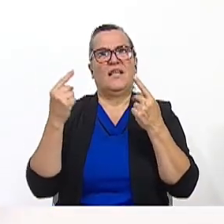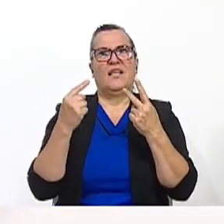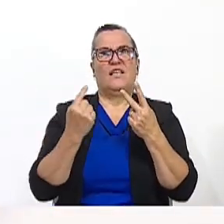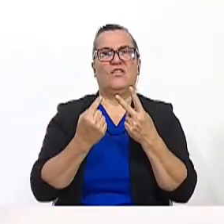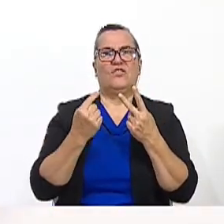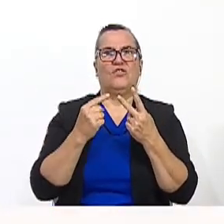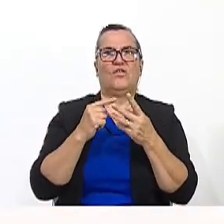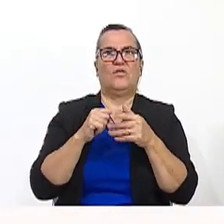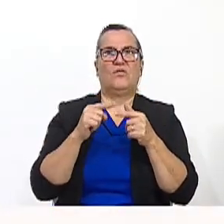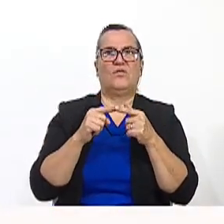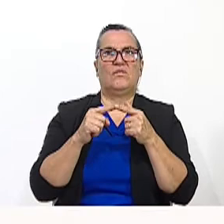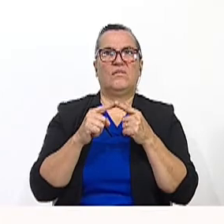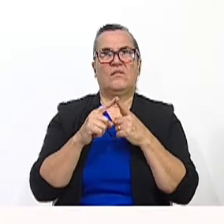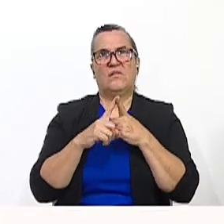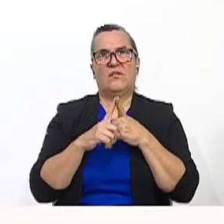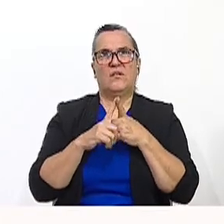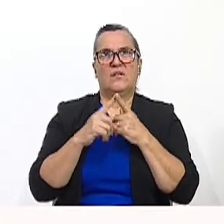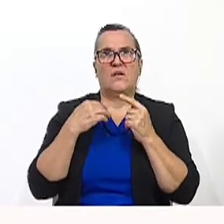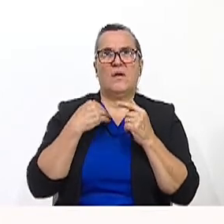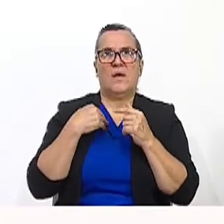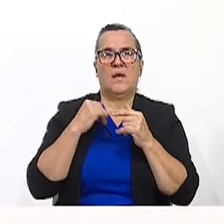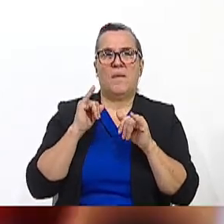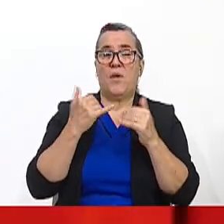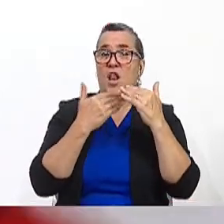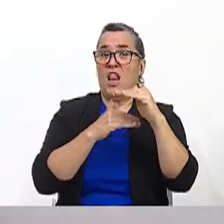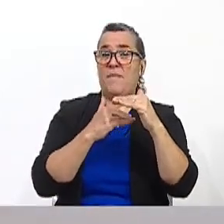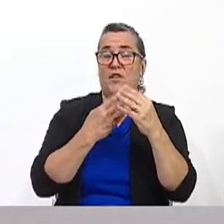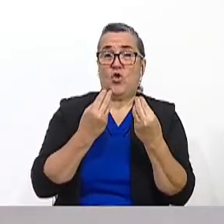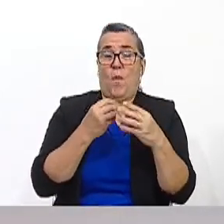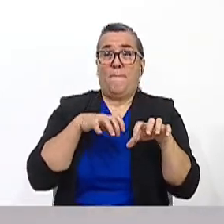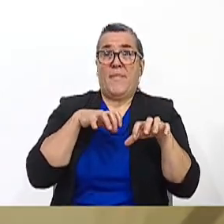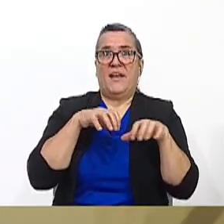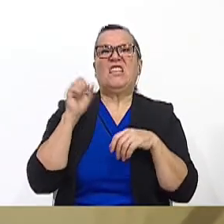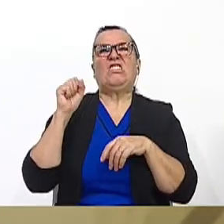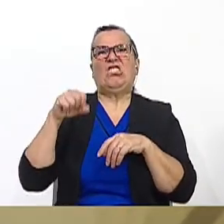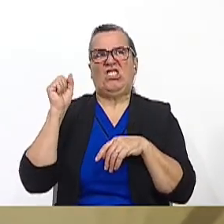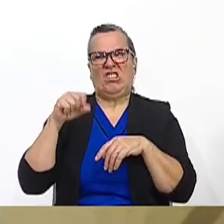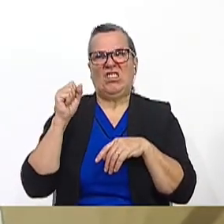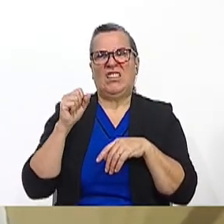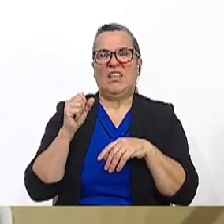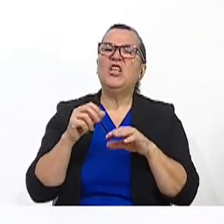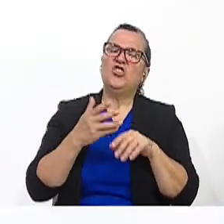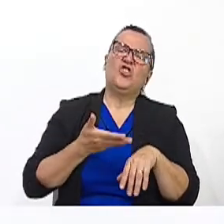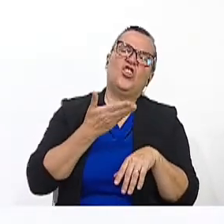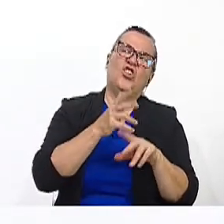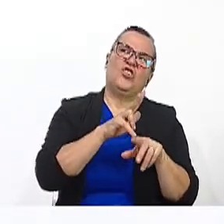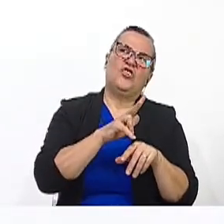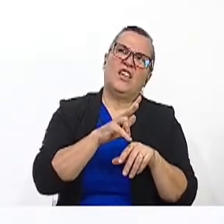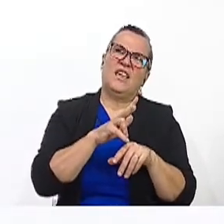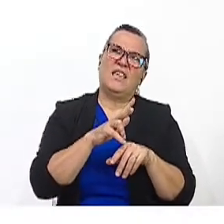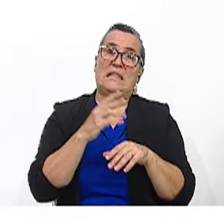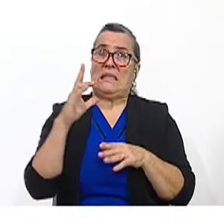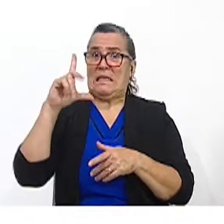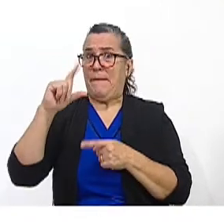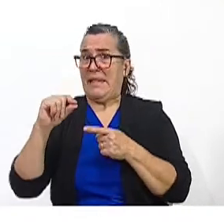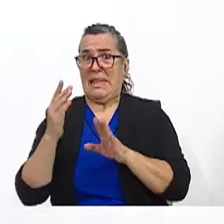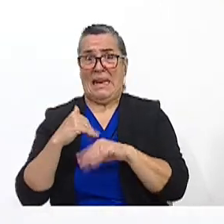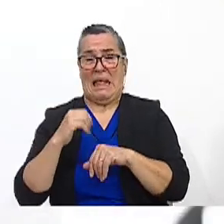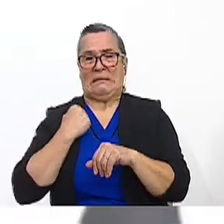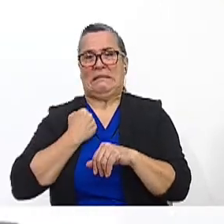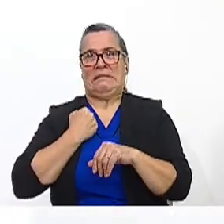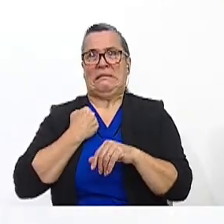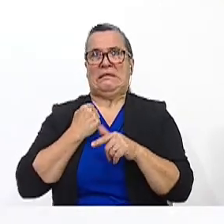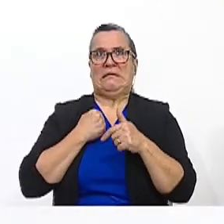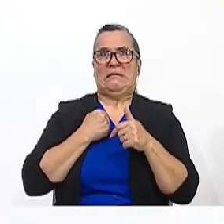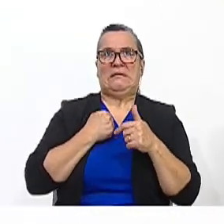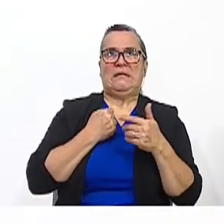If I were to run out of credits on my monthly data limit, I would panic. Oh, yes. I'll give that a three. Running out of battery life. And my smartphone